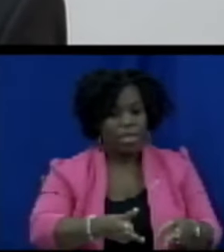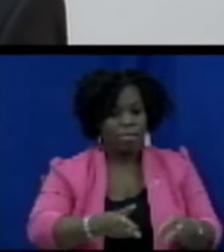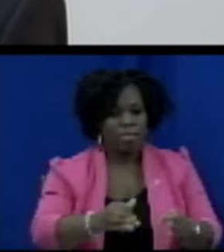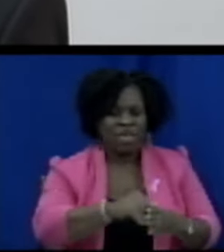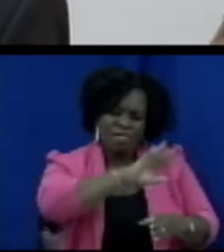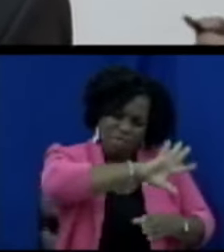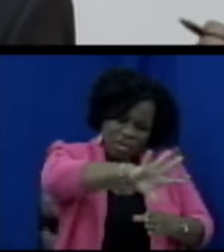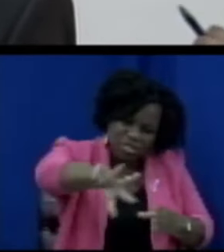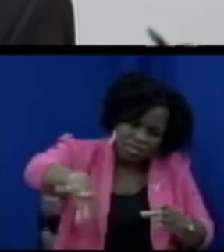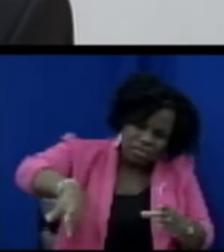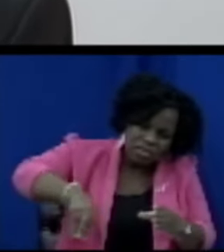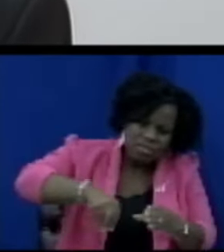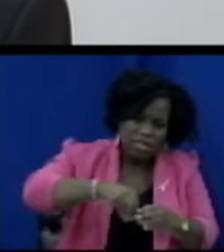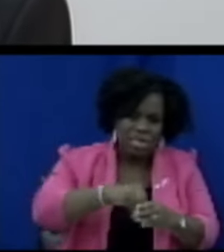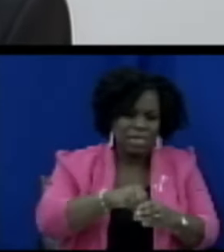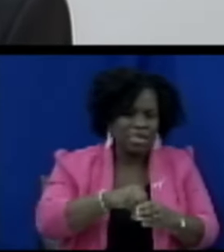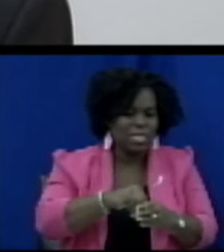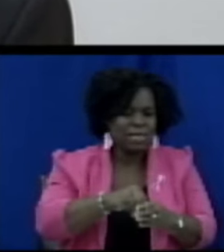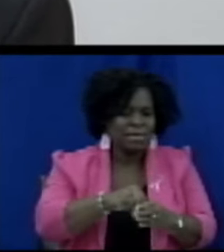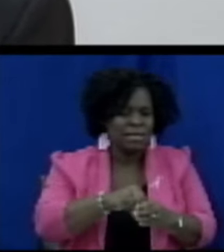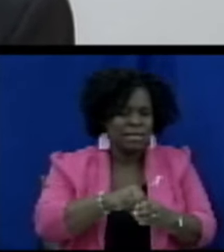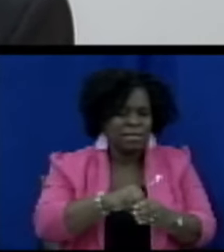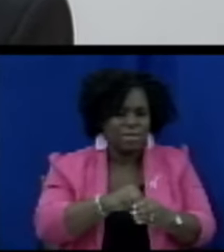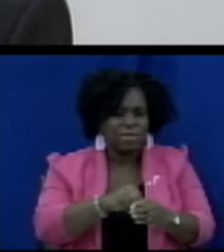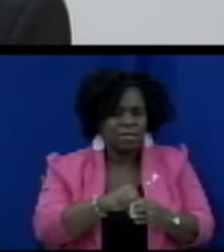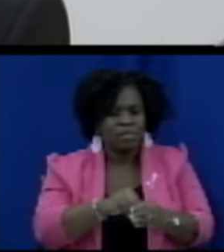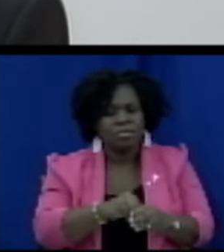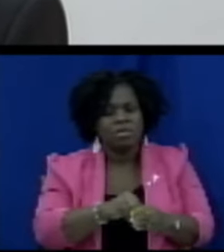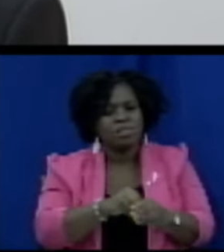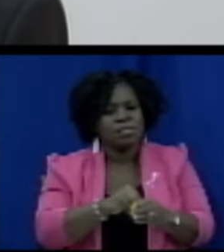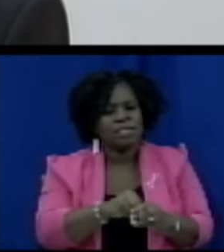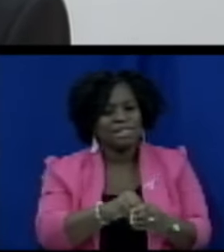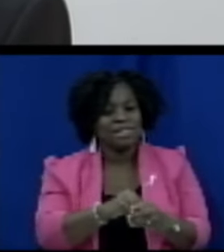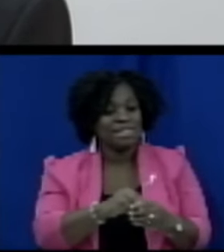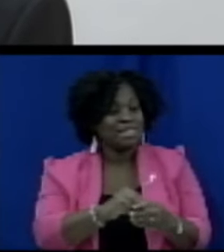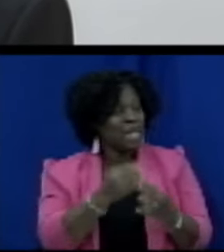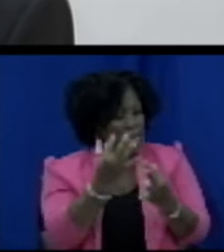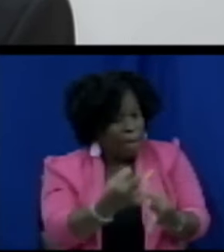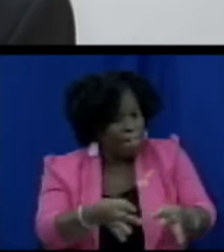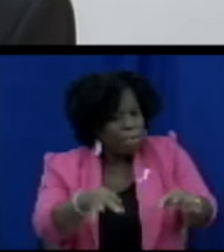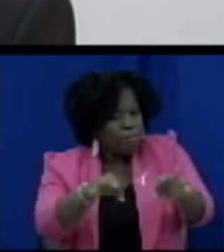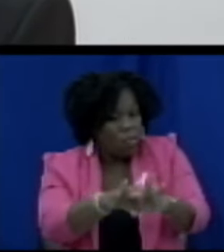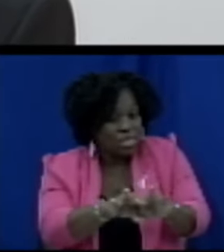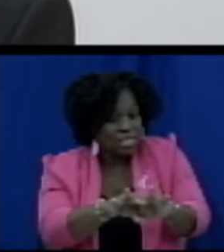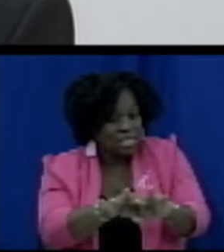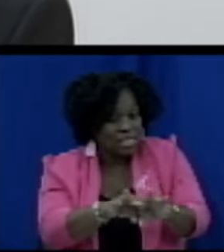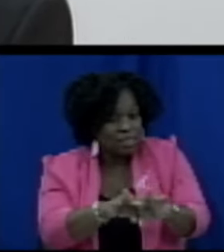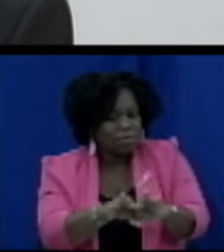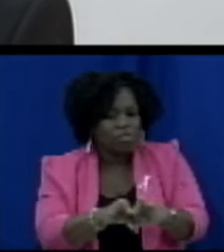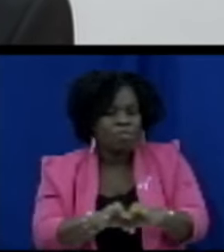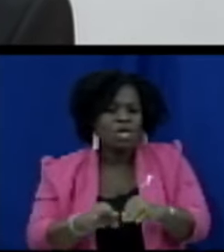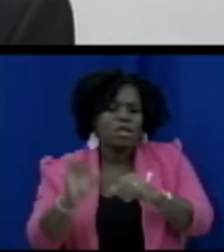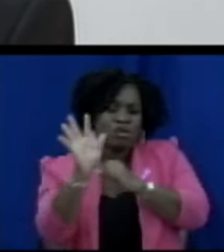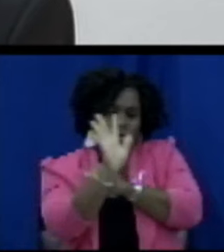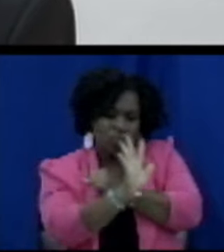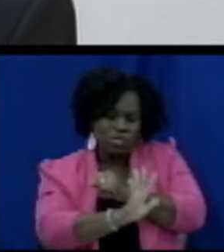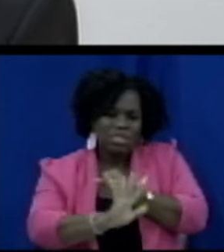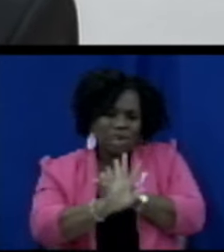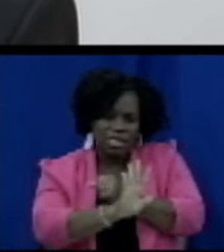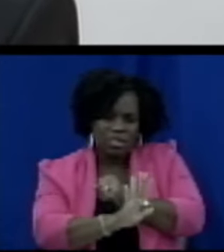place key consumer protection rights that are exercisable